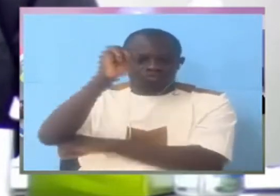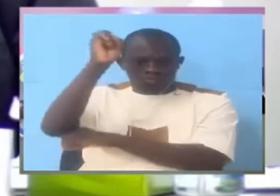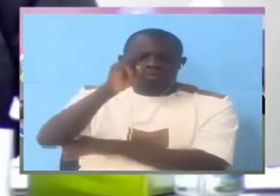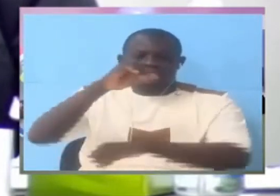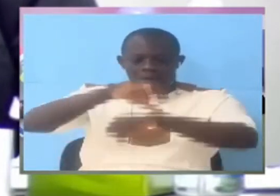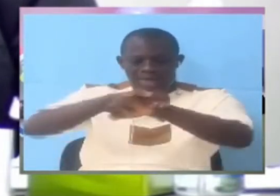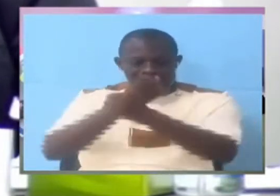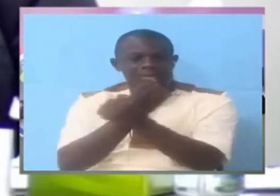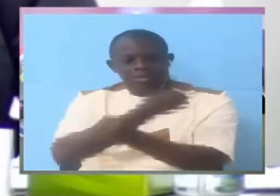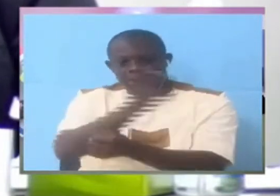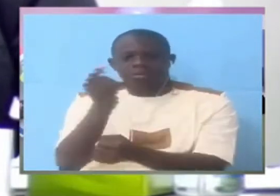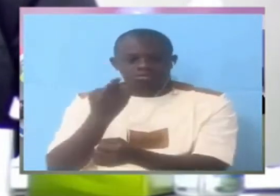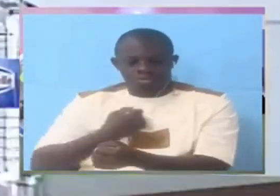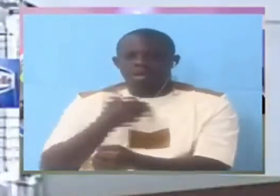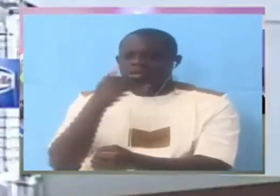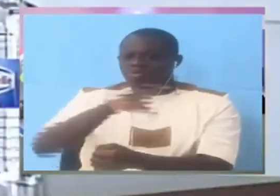Did that happen?